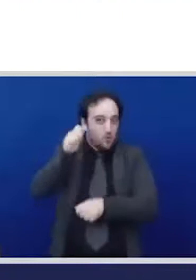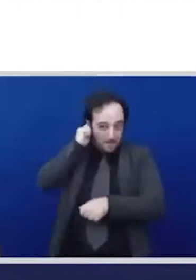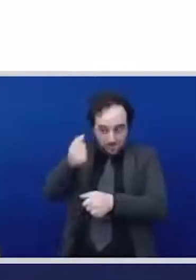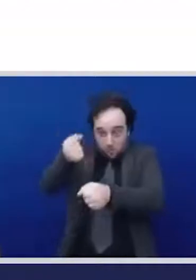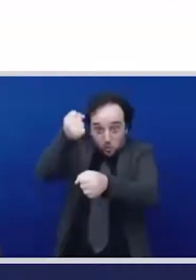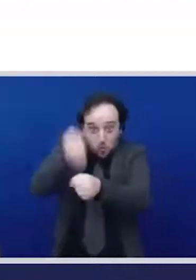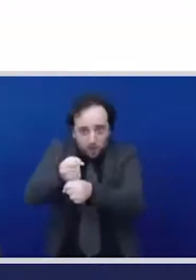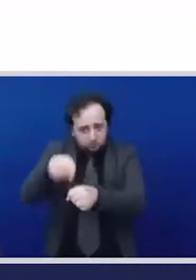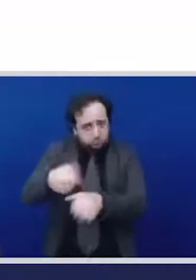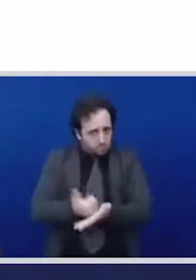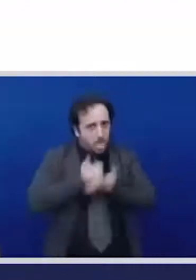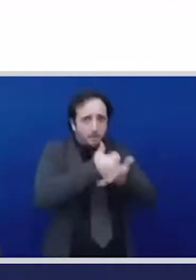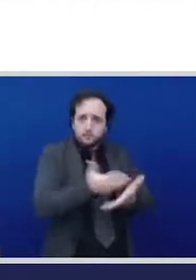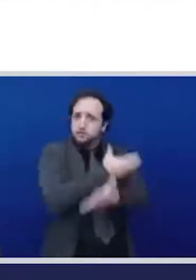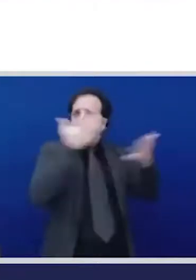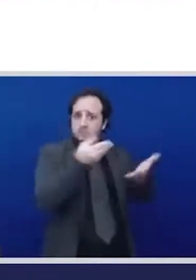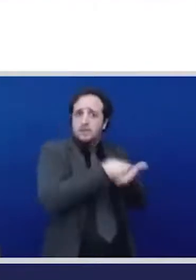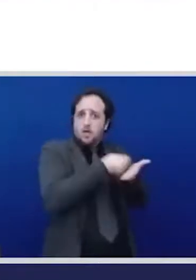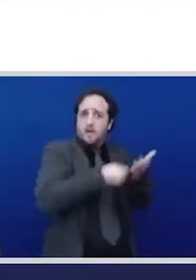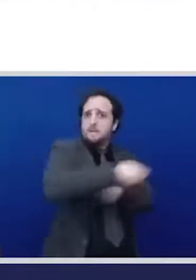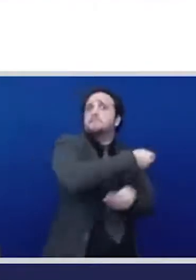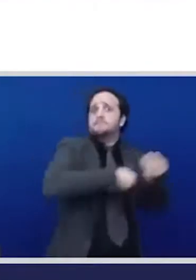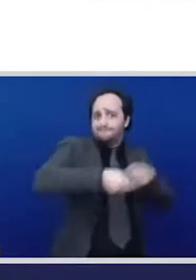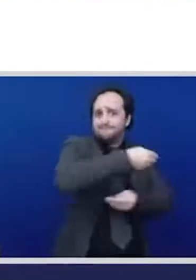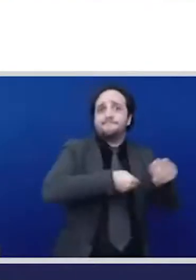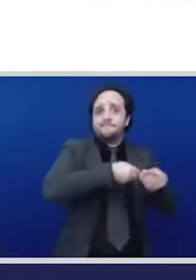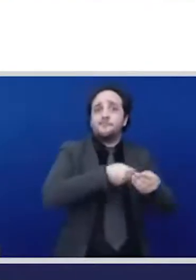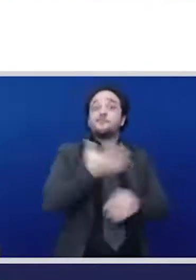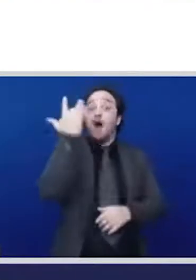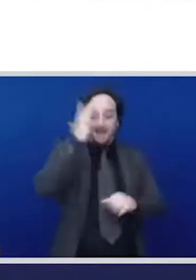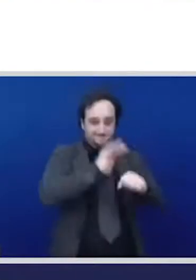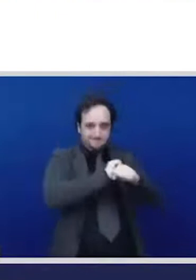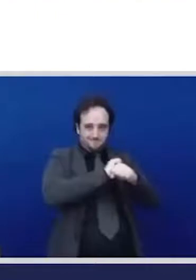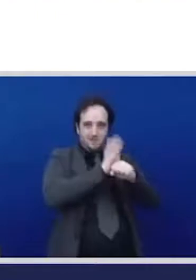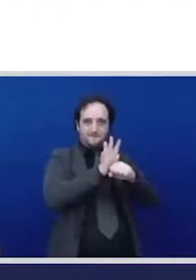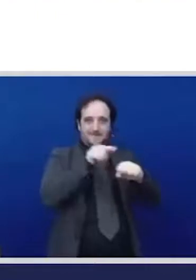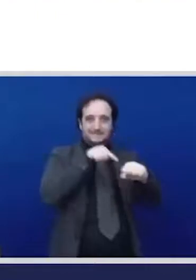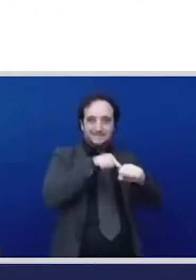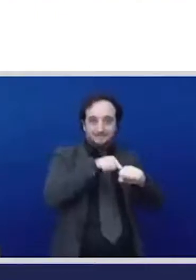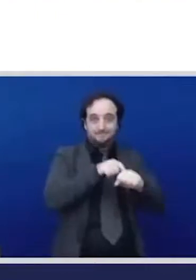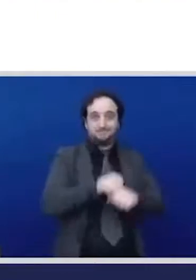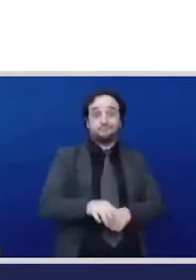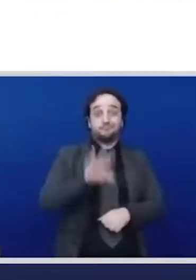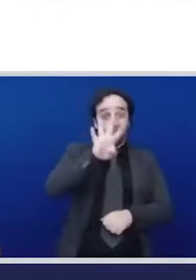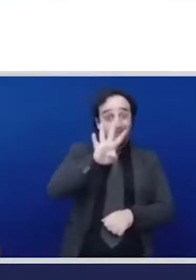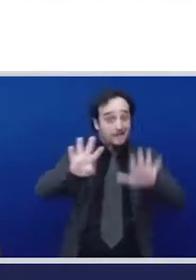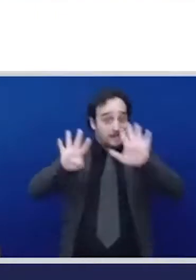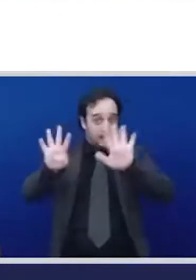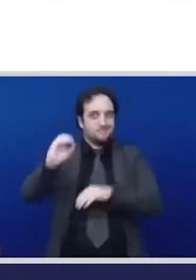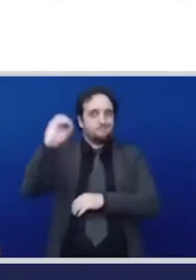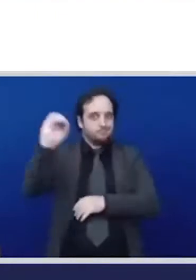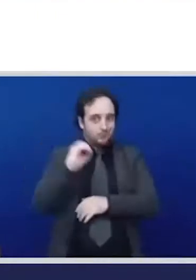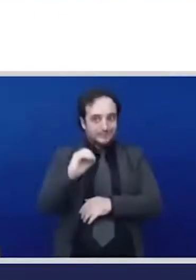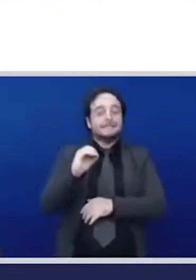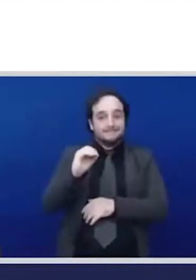in fewer numbers in the workforce which is the formal workforce. Participation of female labor force in India is one of the lowest in